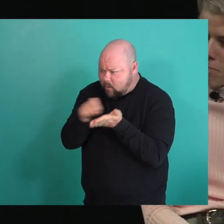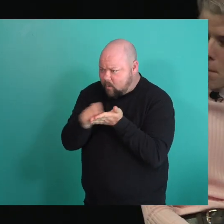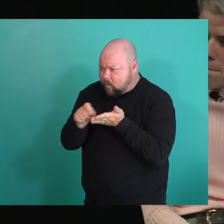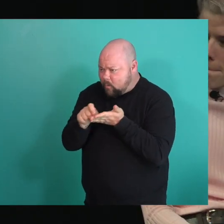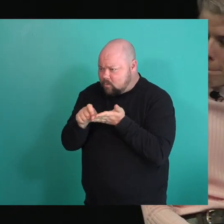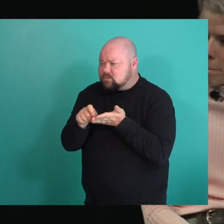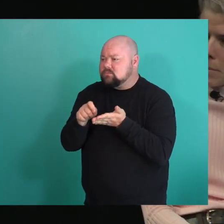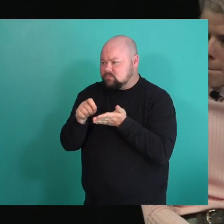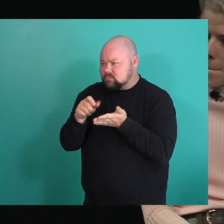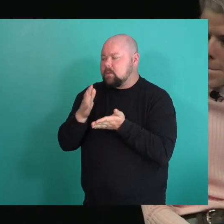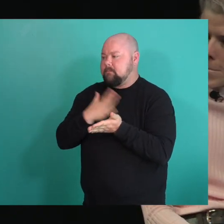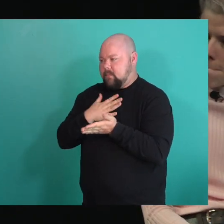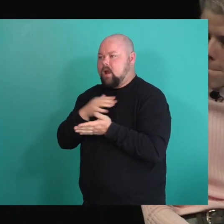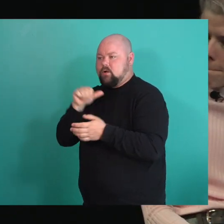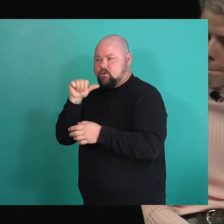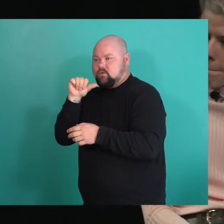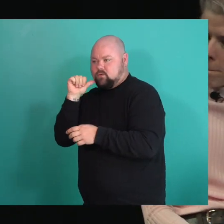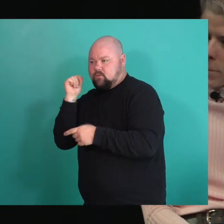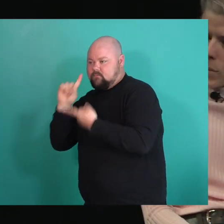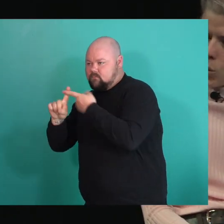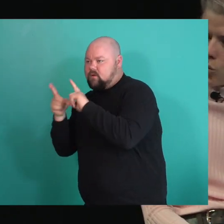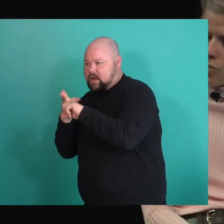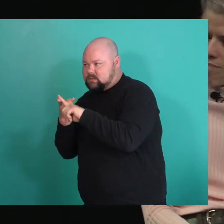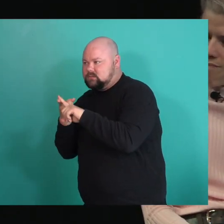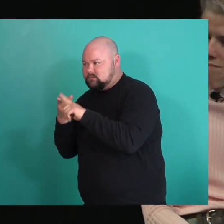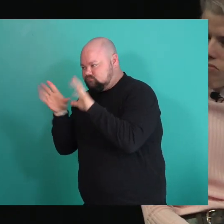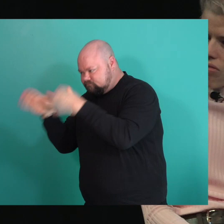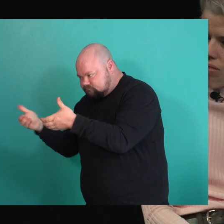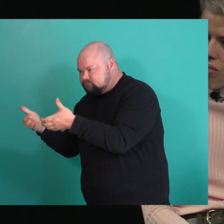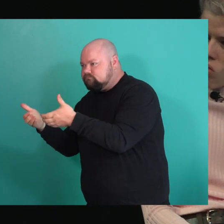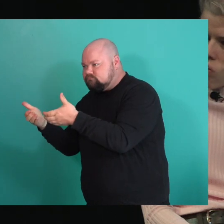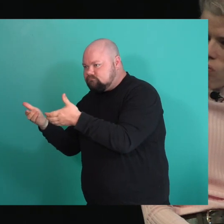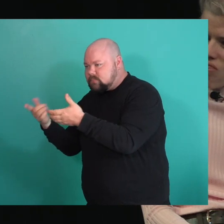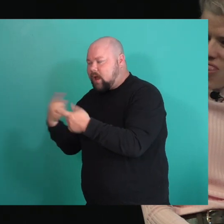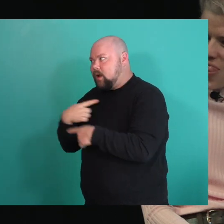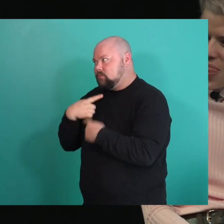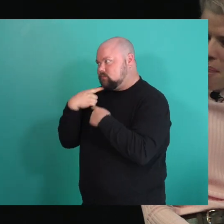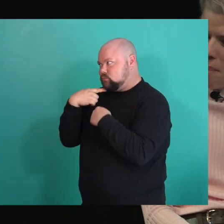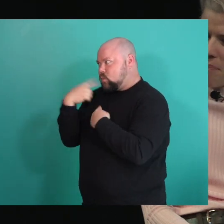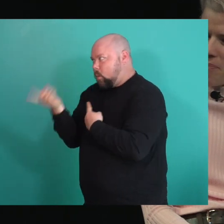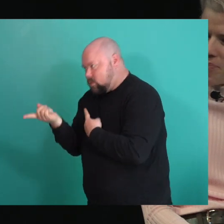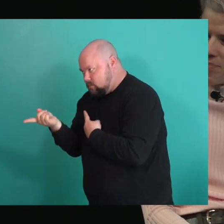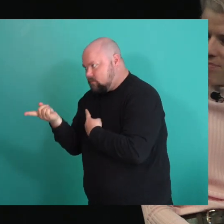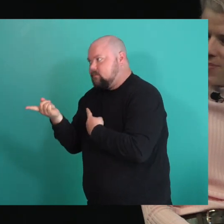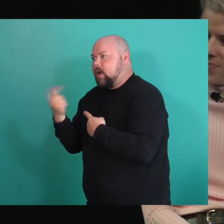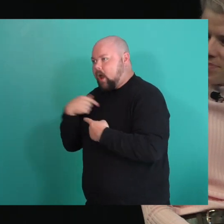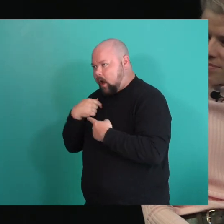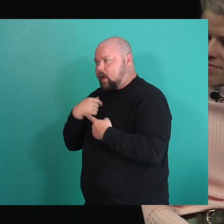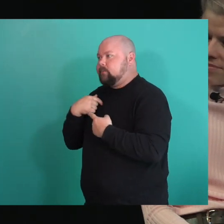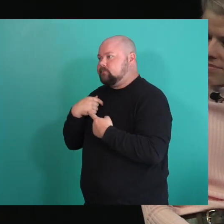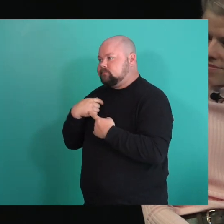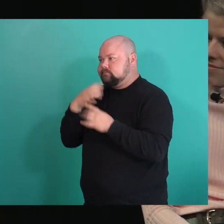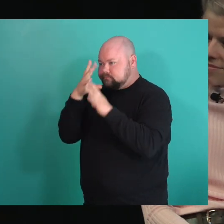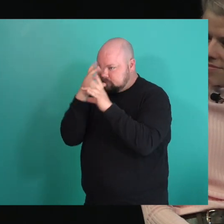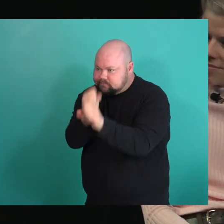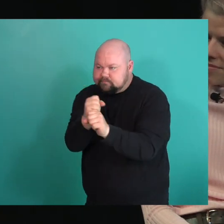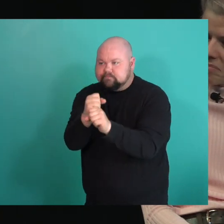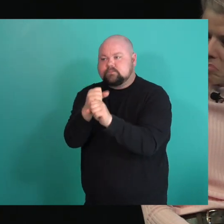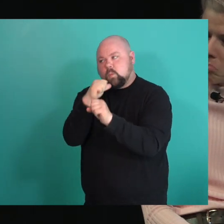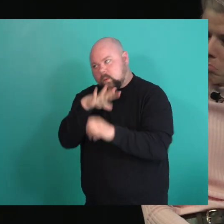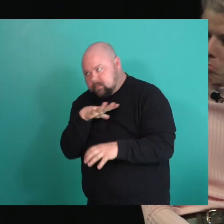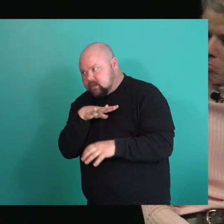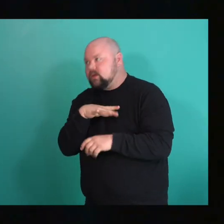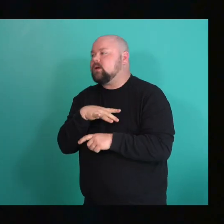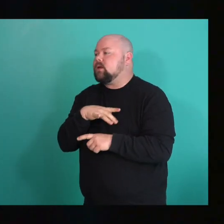from the Squamish nation. And I wrote out basically that I was into the ladies and we all got together and read it. And there was some tears,